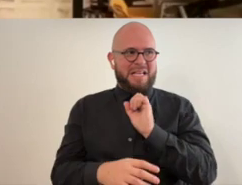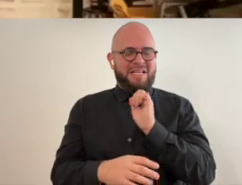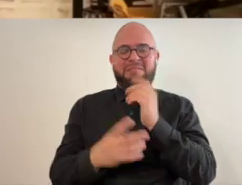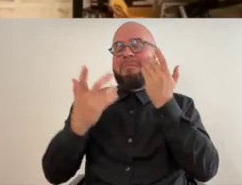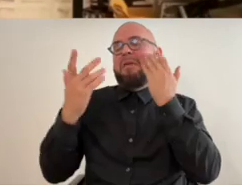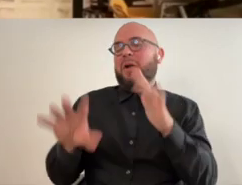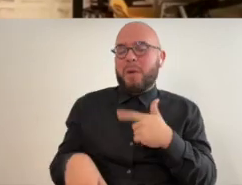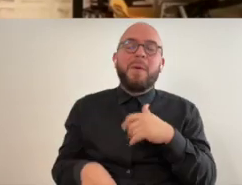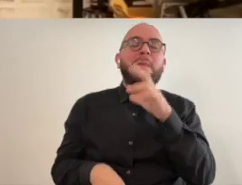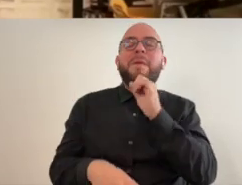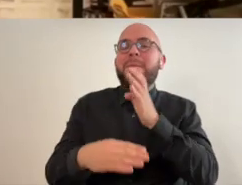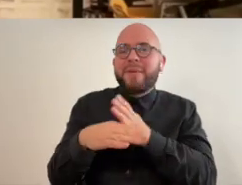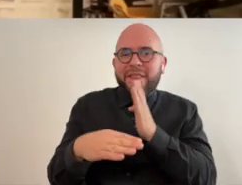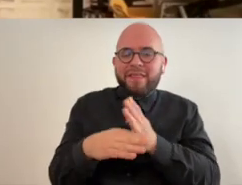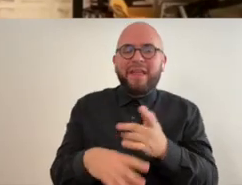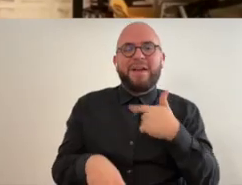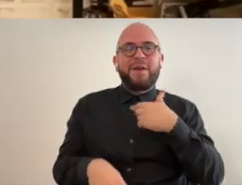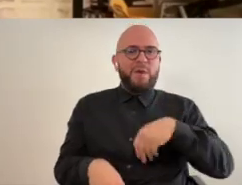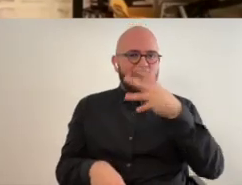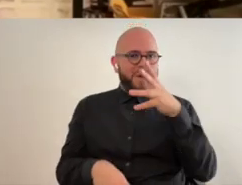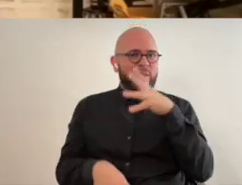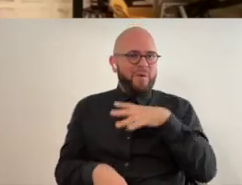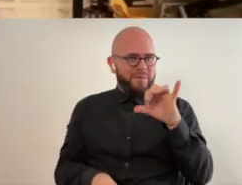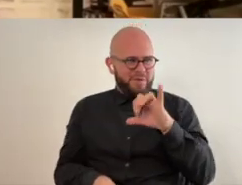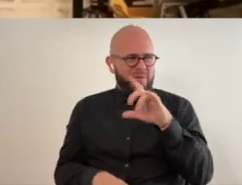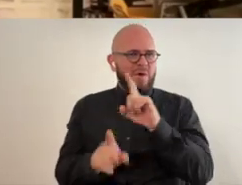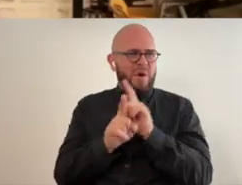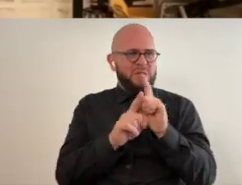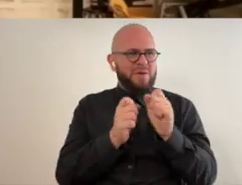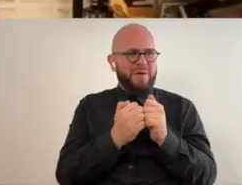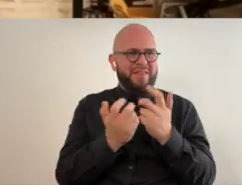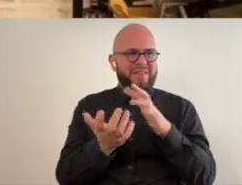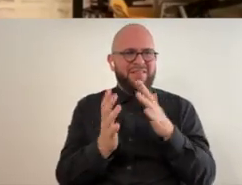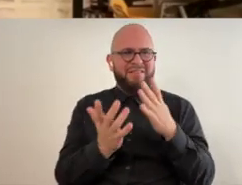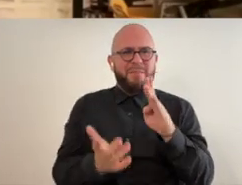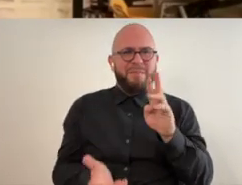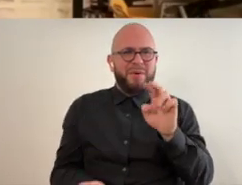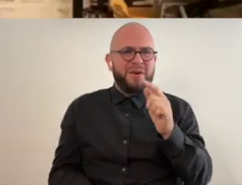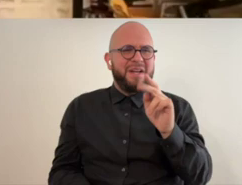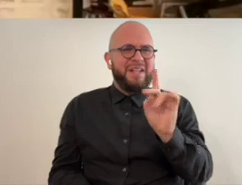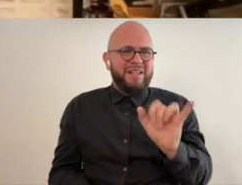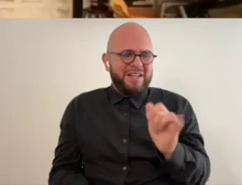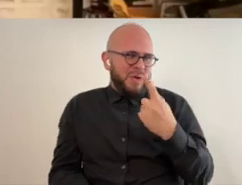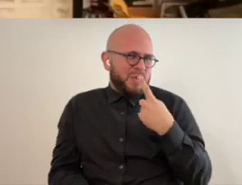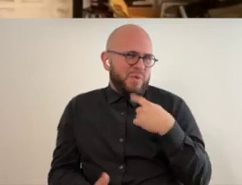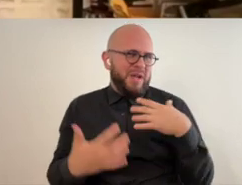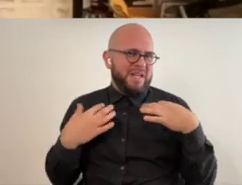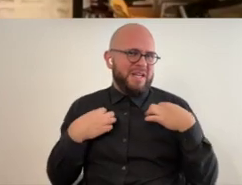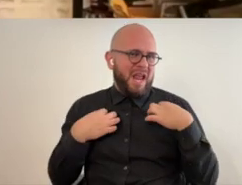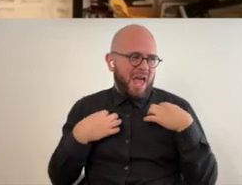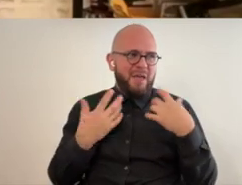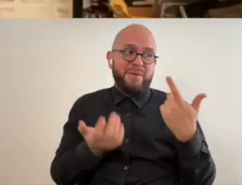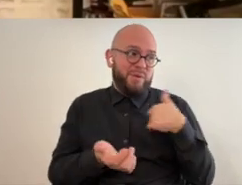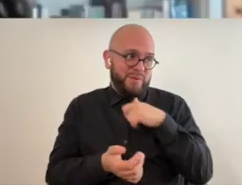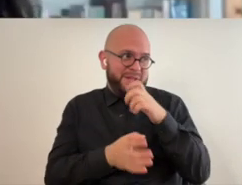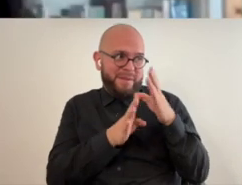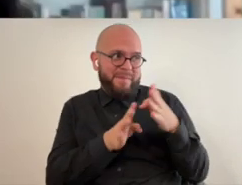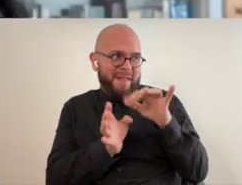know it's 58 middle-aged i'm just saying this also caucasian also wearing kind of a burgundy red top